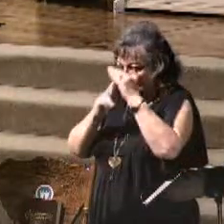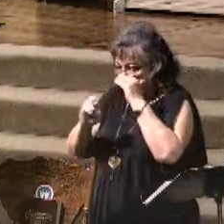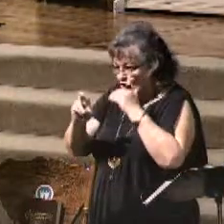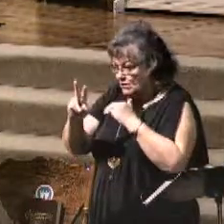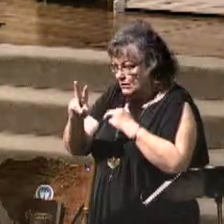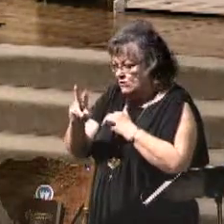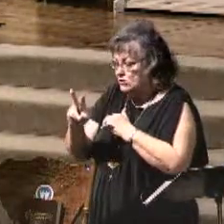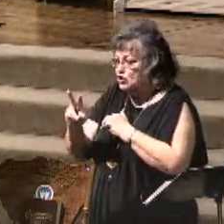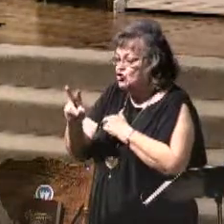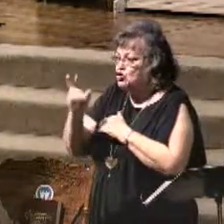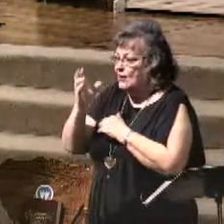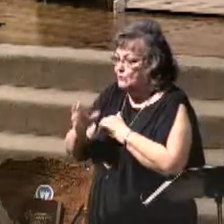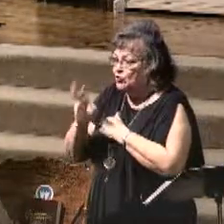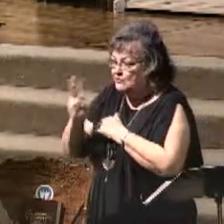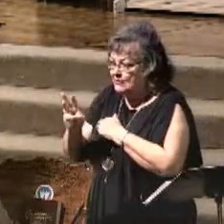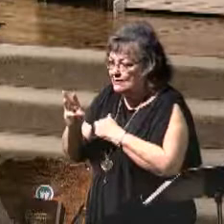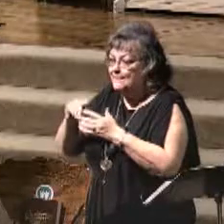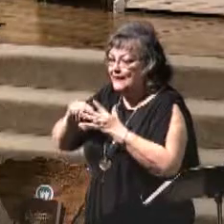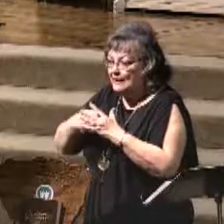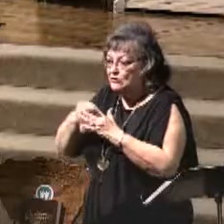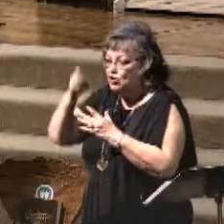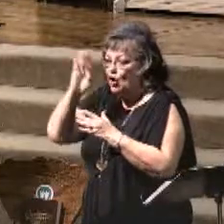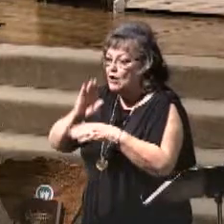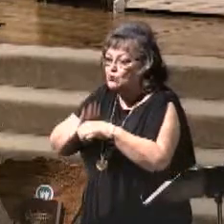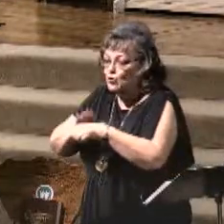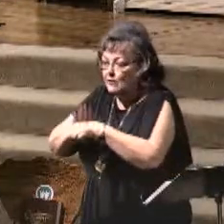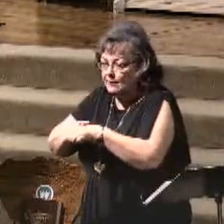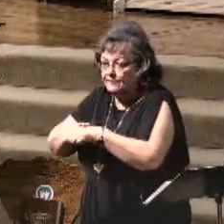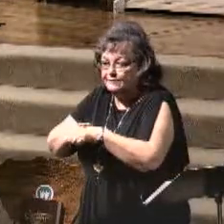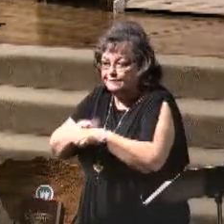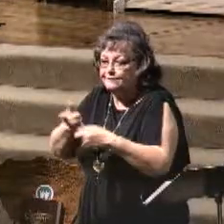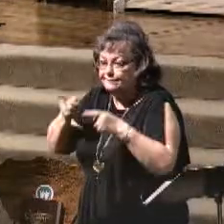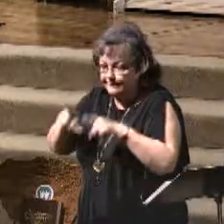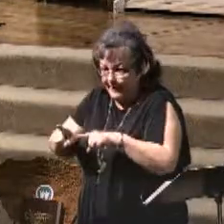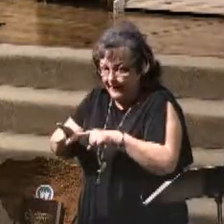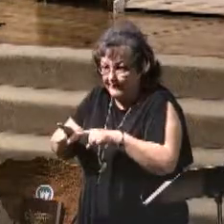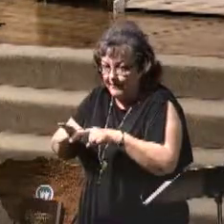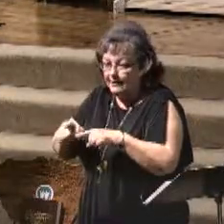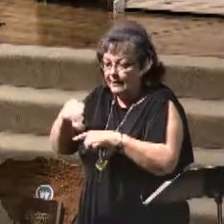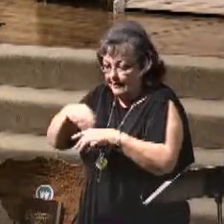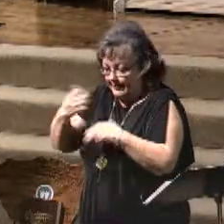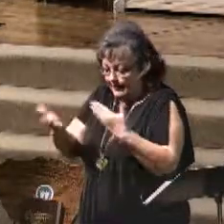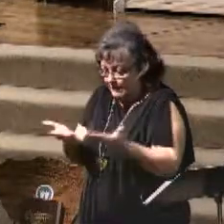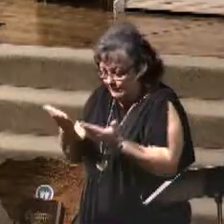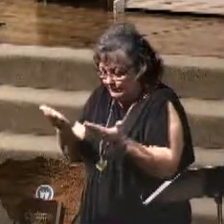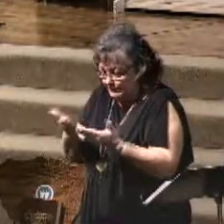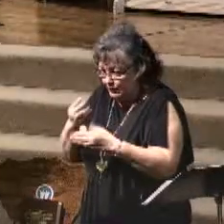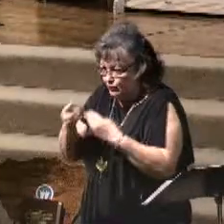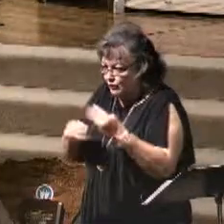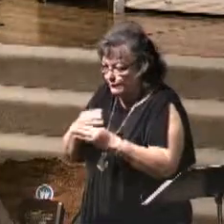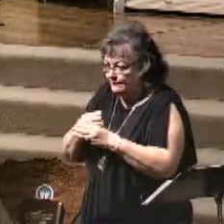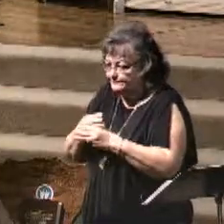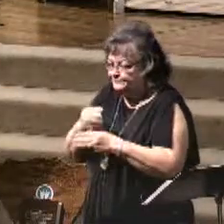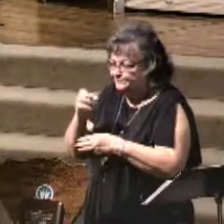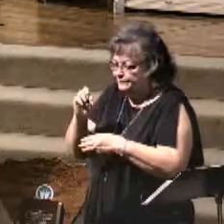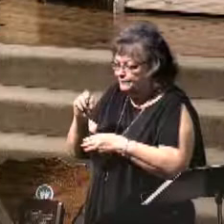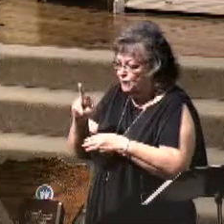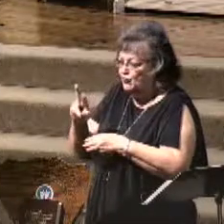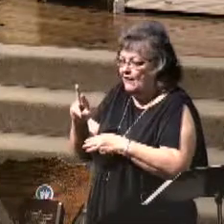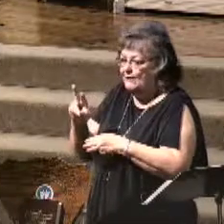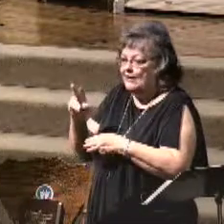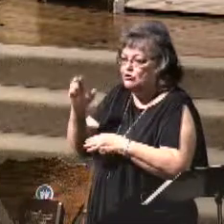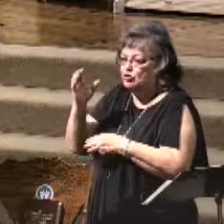God's warning of what's going to take place in this world. If you'll turn with me, please, to Revelation chapter